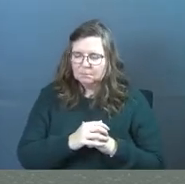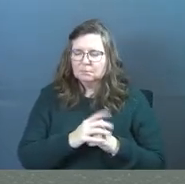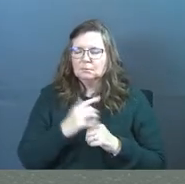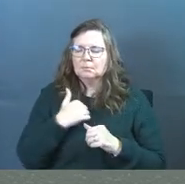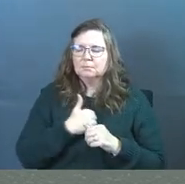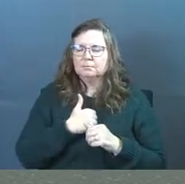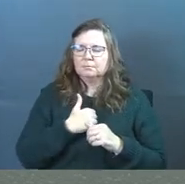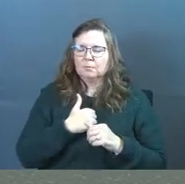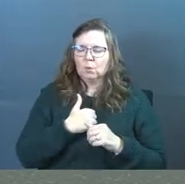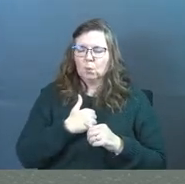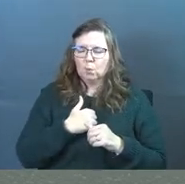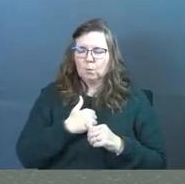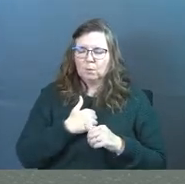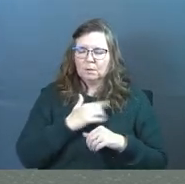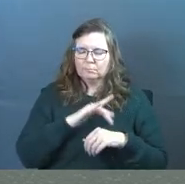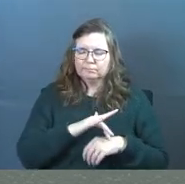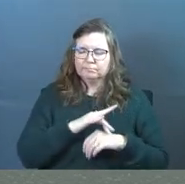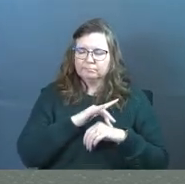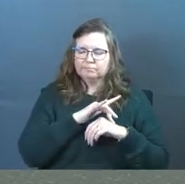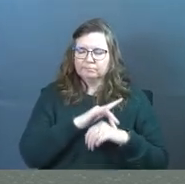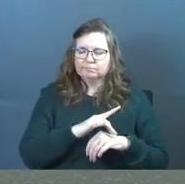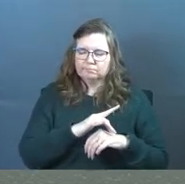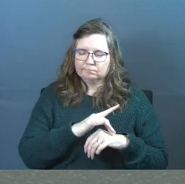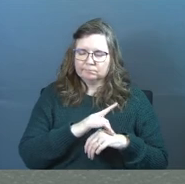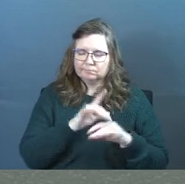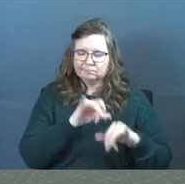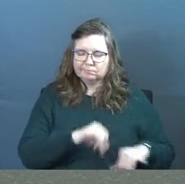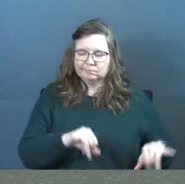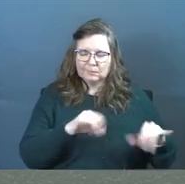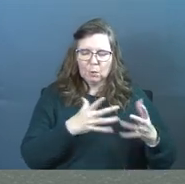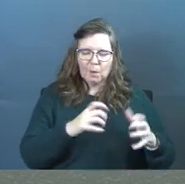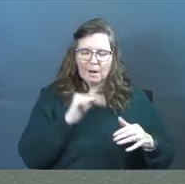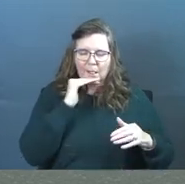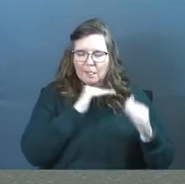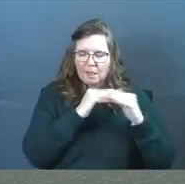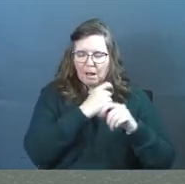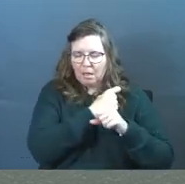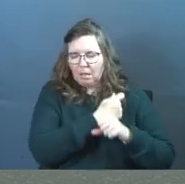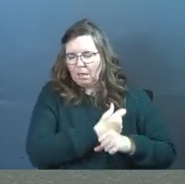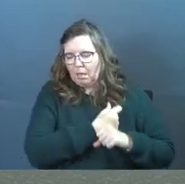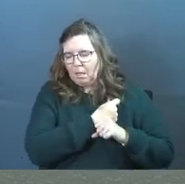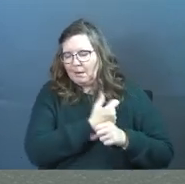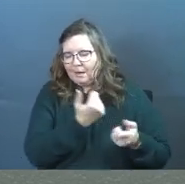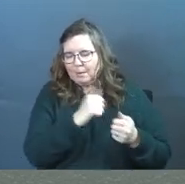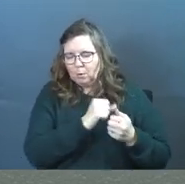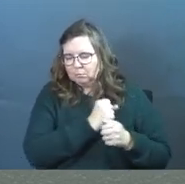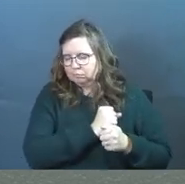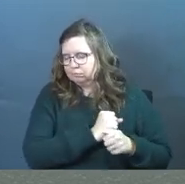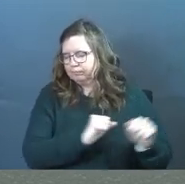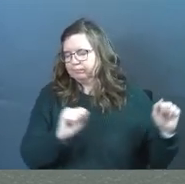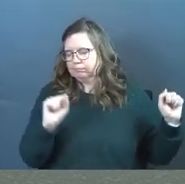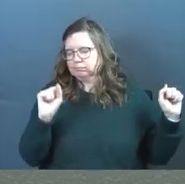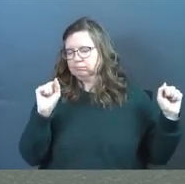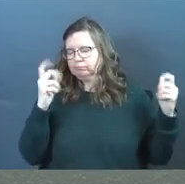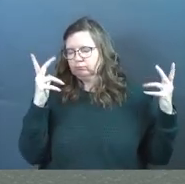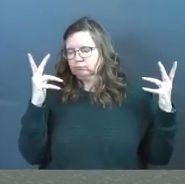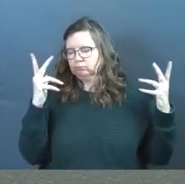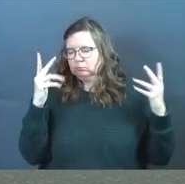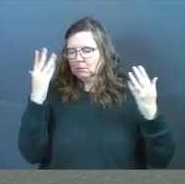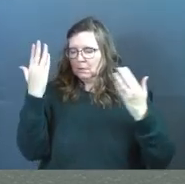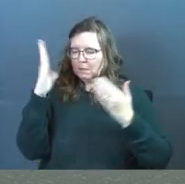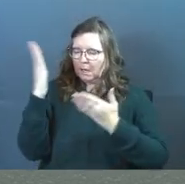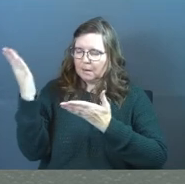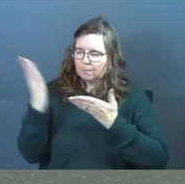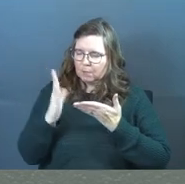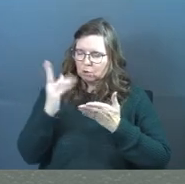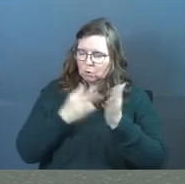Lord, we've been conditioned. And we don't want to let lies bind us up anymore. God, bring